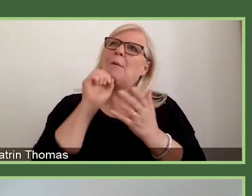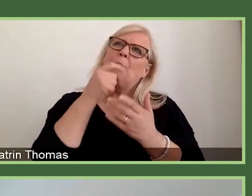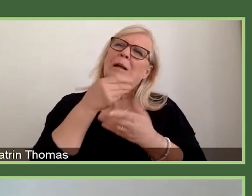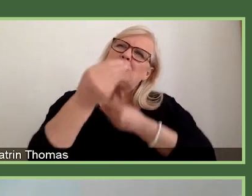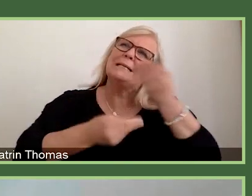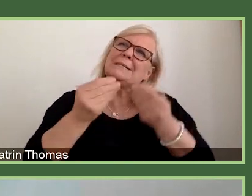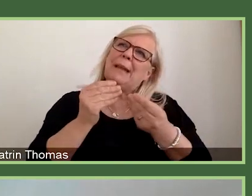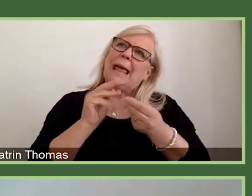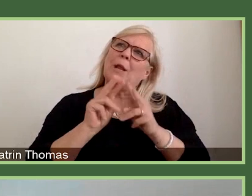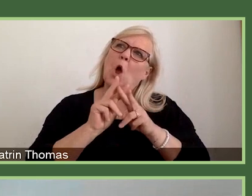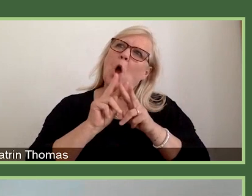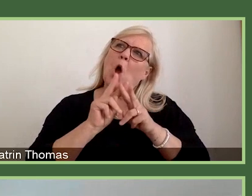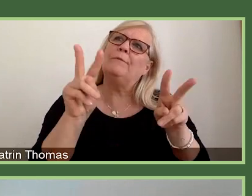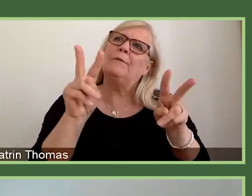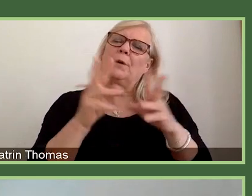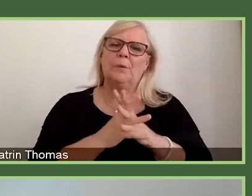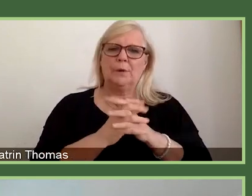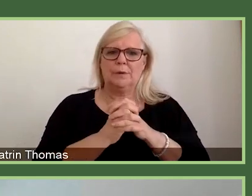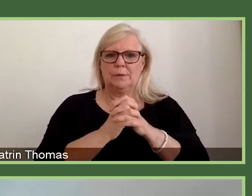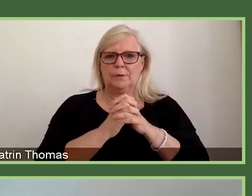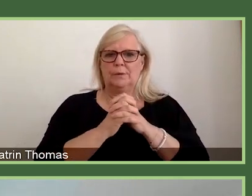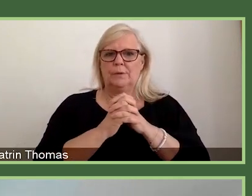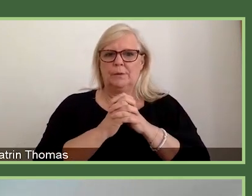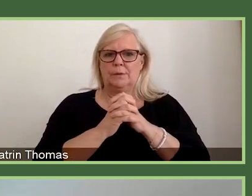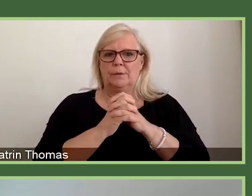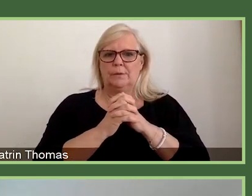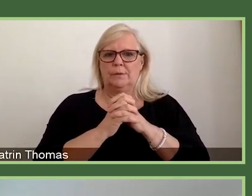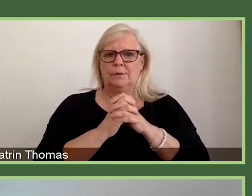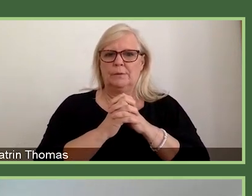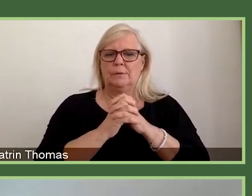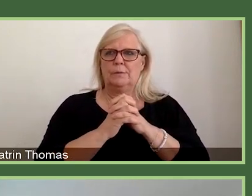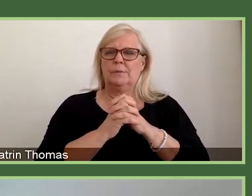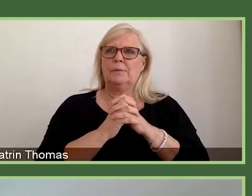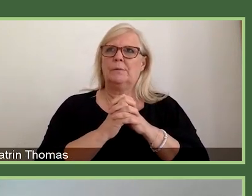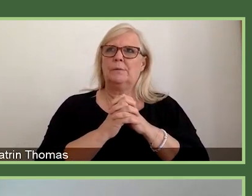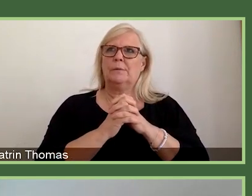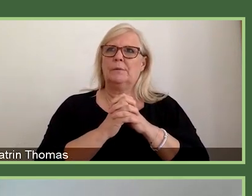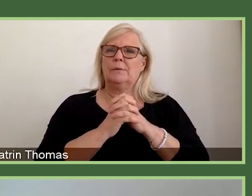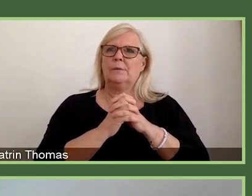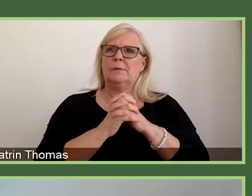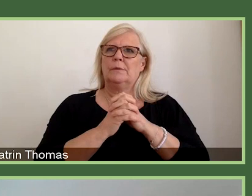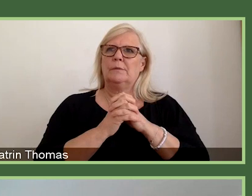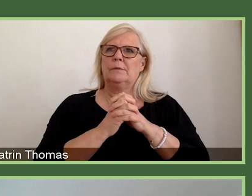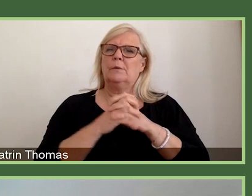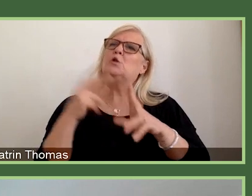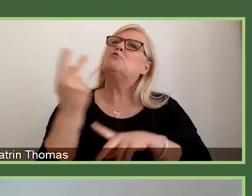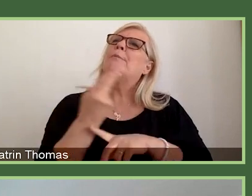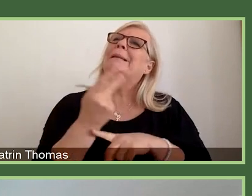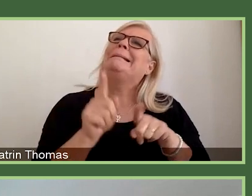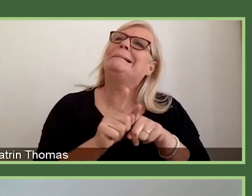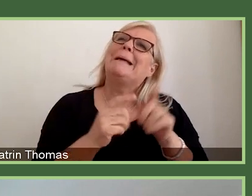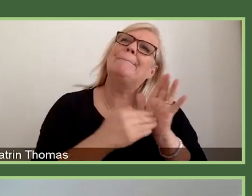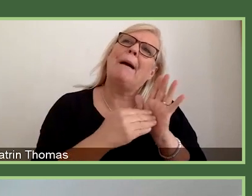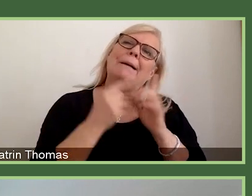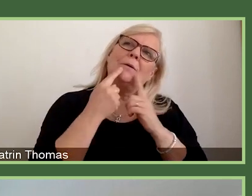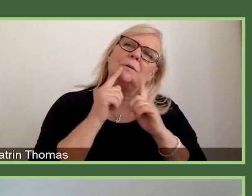As Michael says, in thinking about the schemes and how to approach discovery research, we